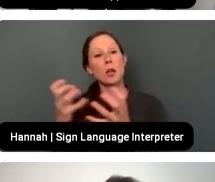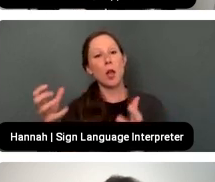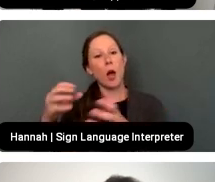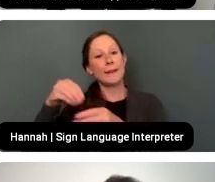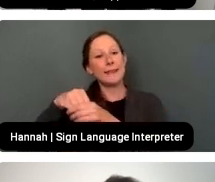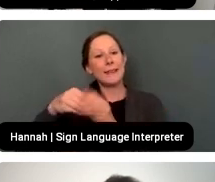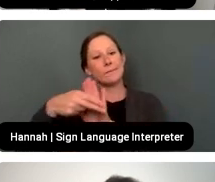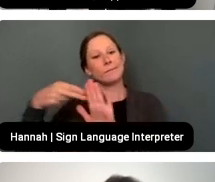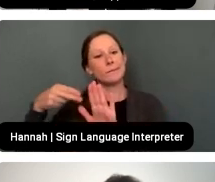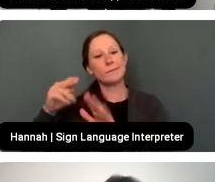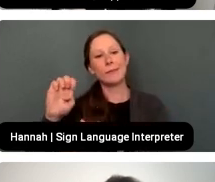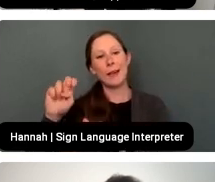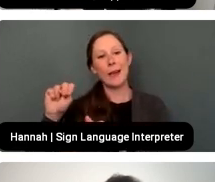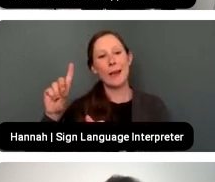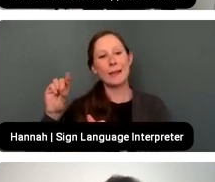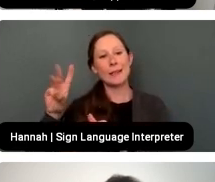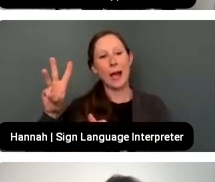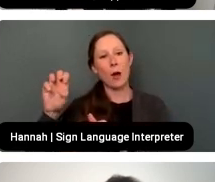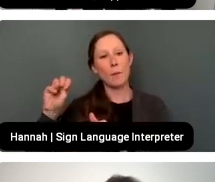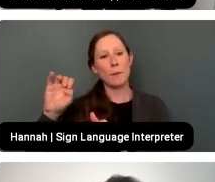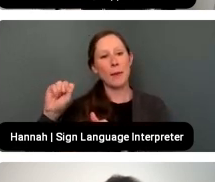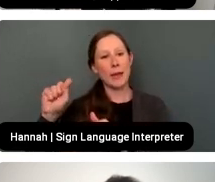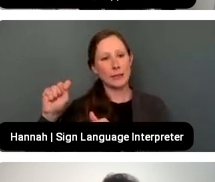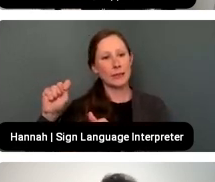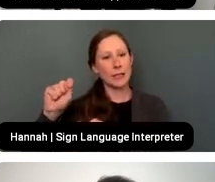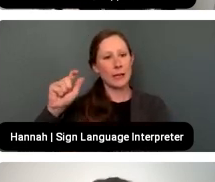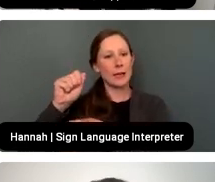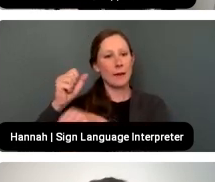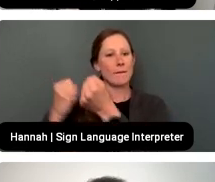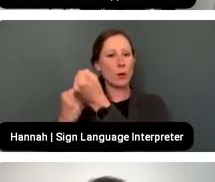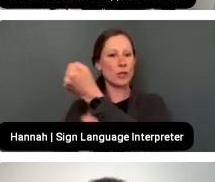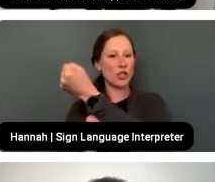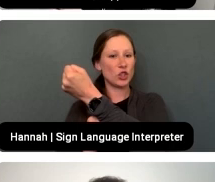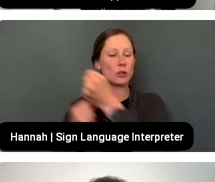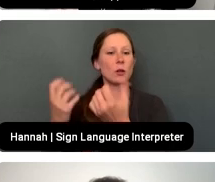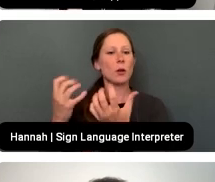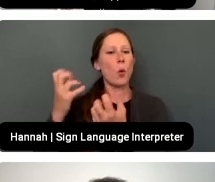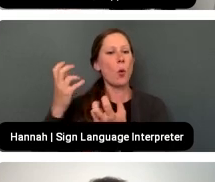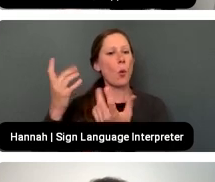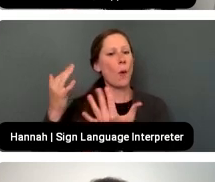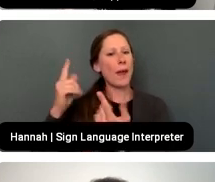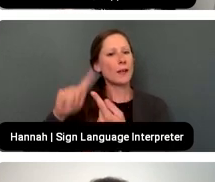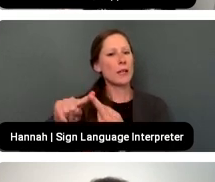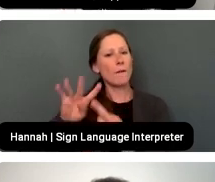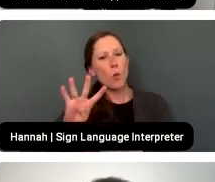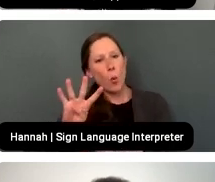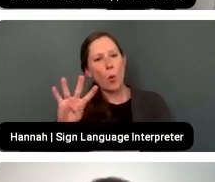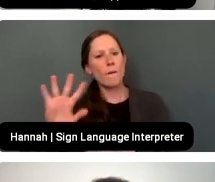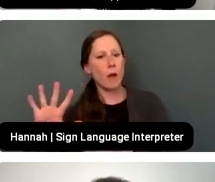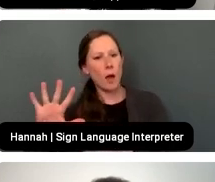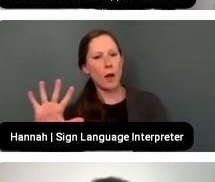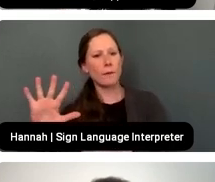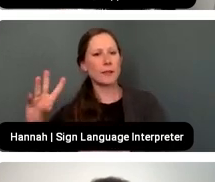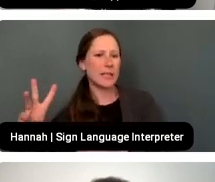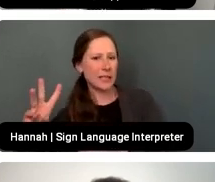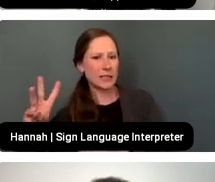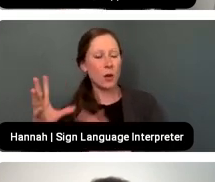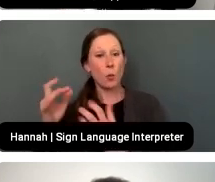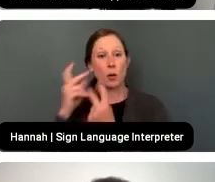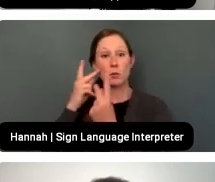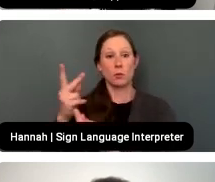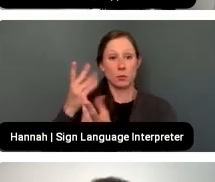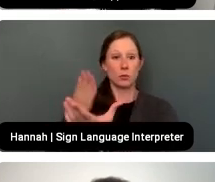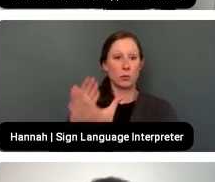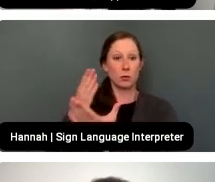that kind of world that really wants to wait until a fund four or five or six, because what they want to see is evidence of a GP picking a